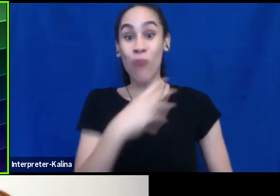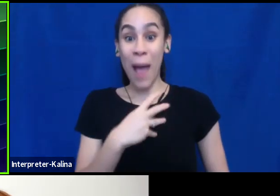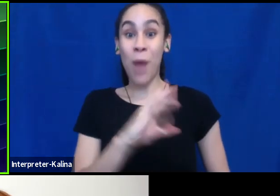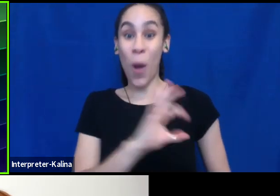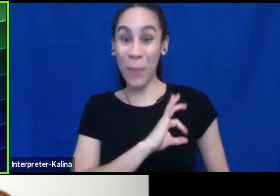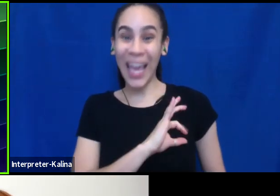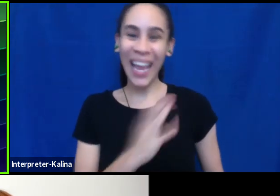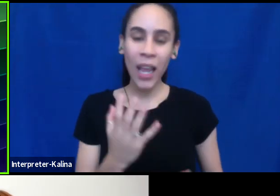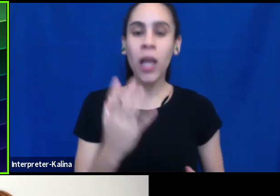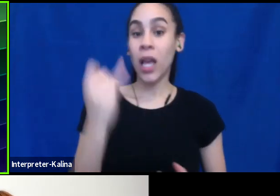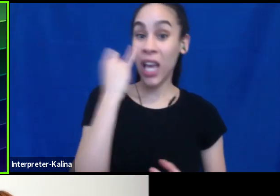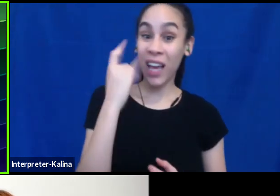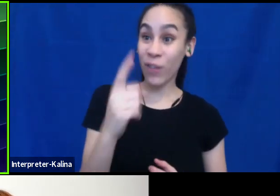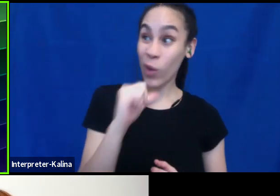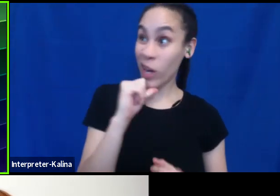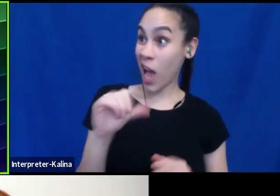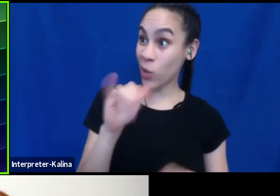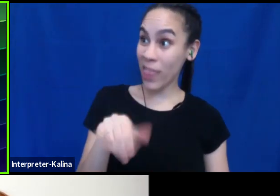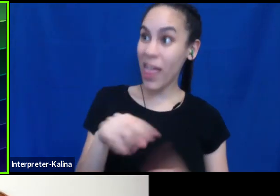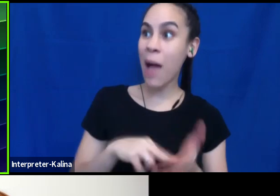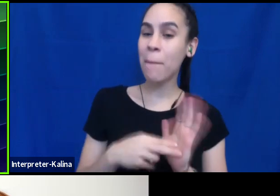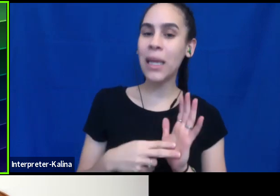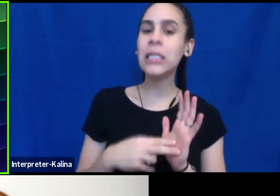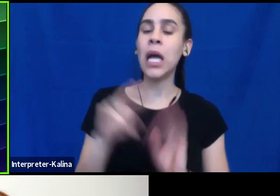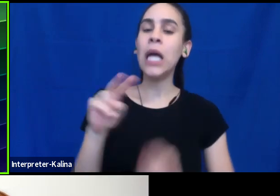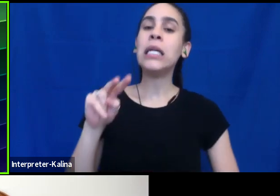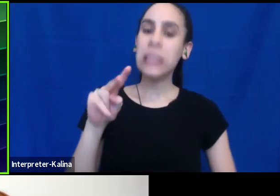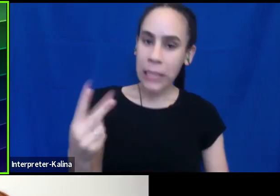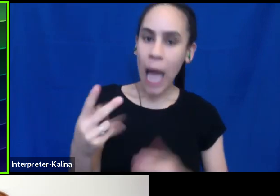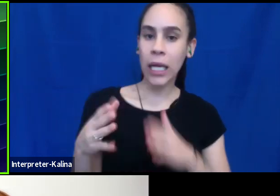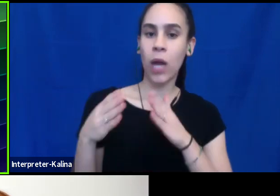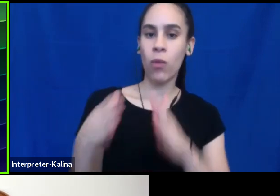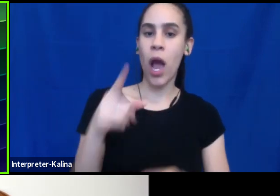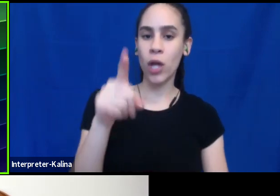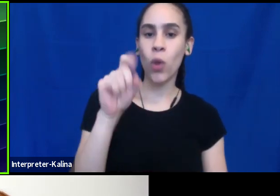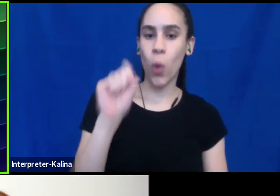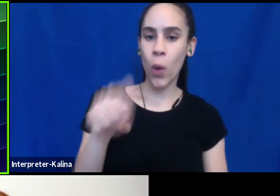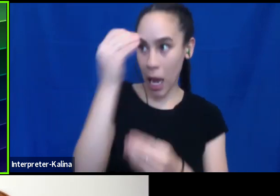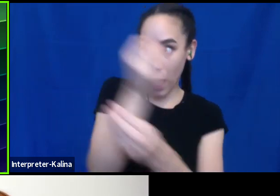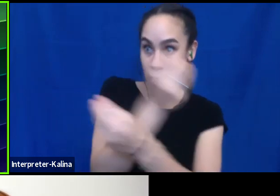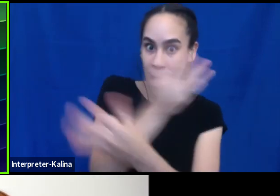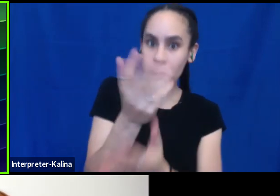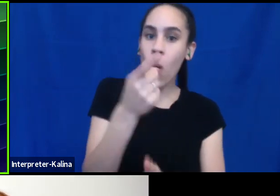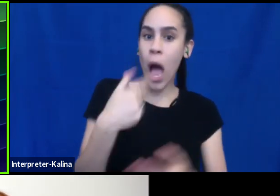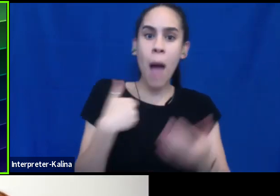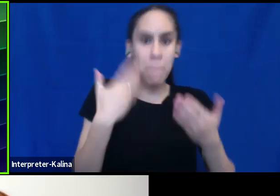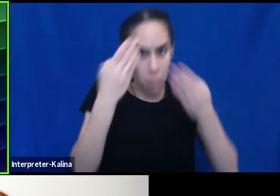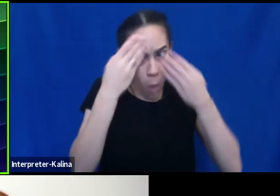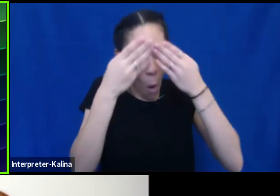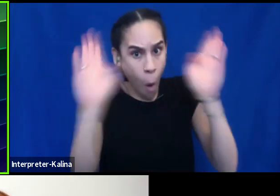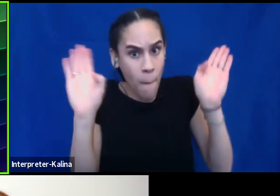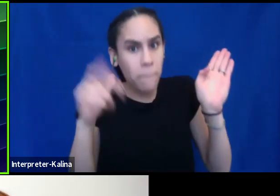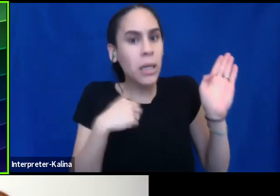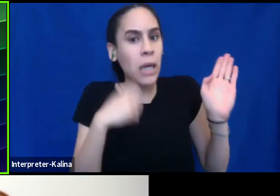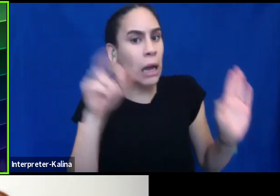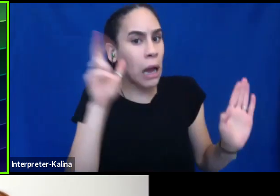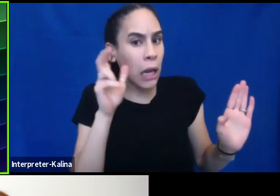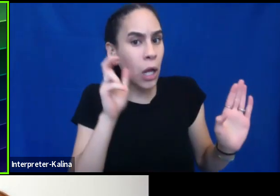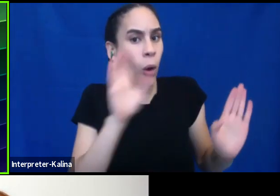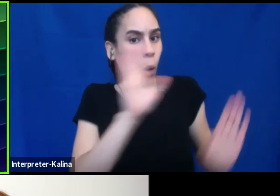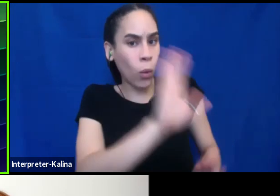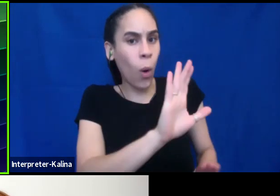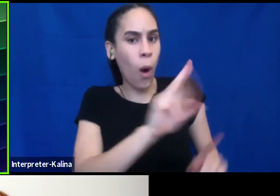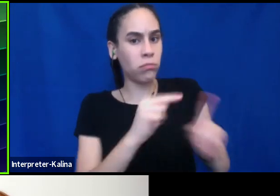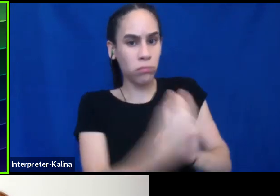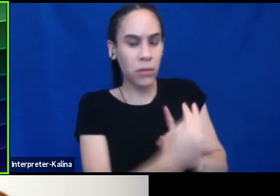um, if you're not doing that, this is like the second best way that you can let people know that you're open to hearing that they're, you know, um,